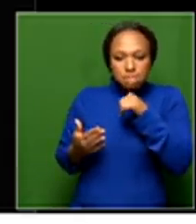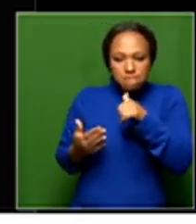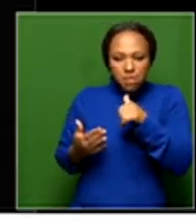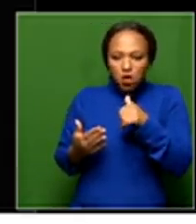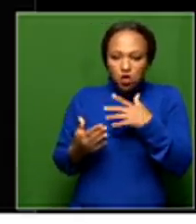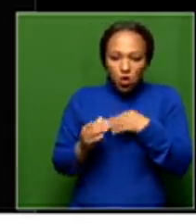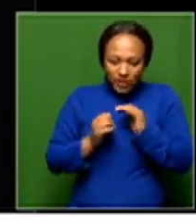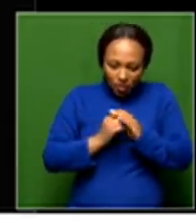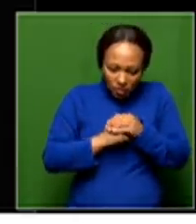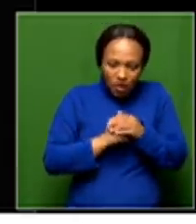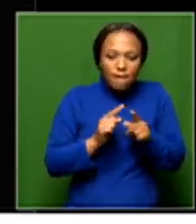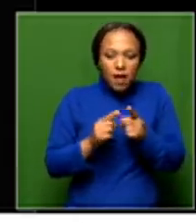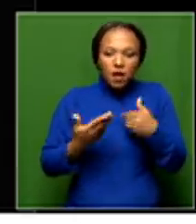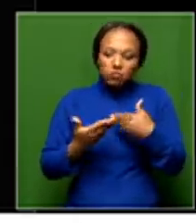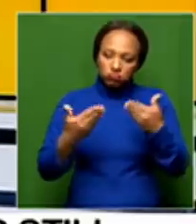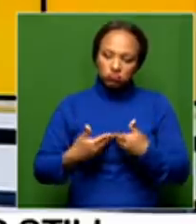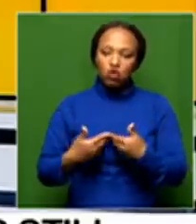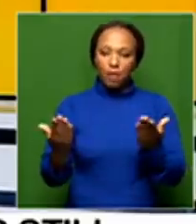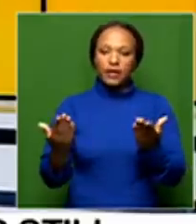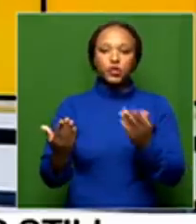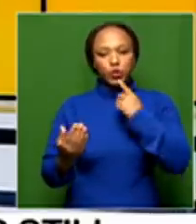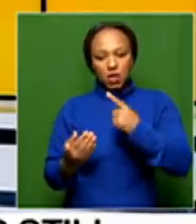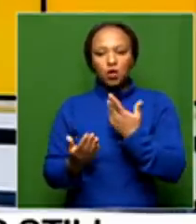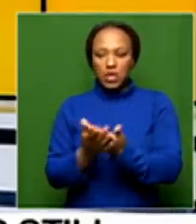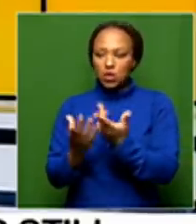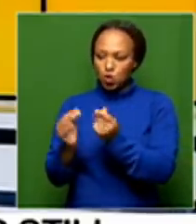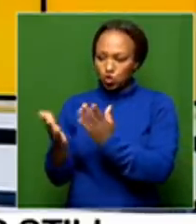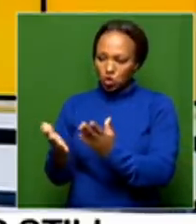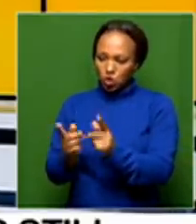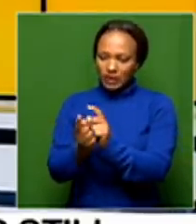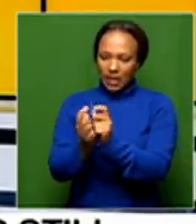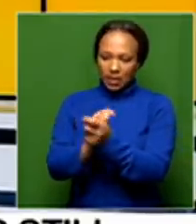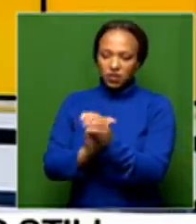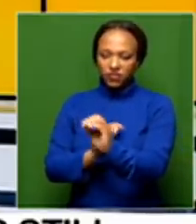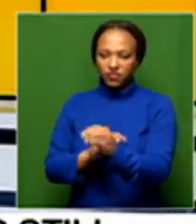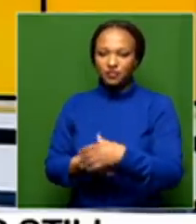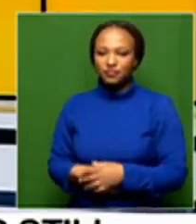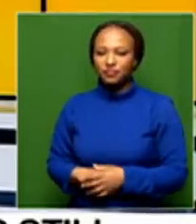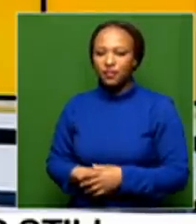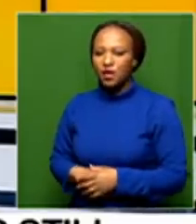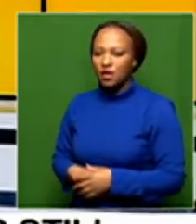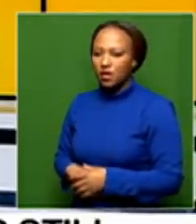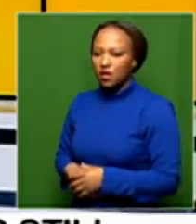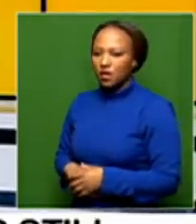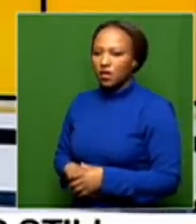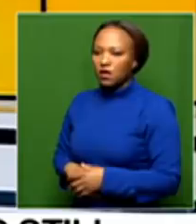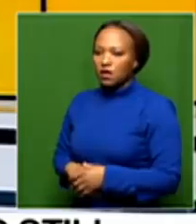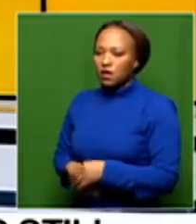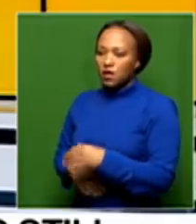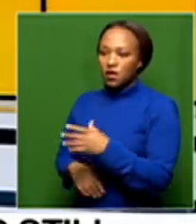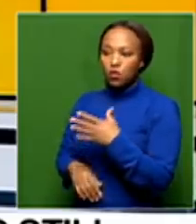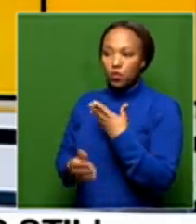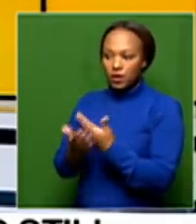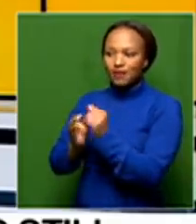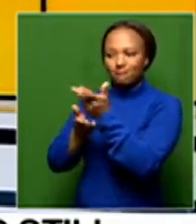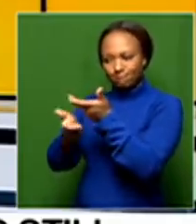head in the set. Yeah. You know, we could talk further and I want to. We do, I see, have our guest